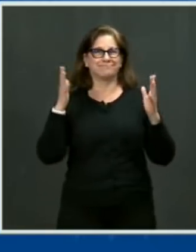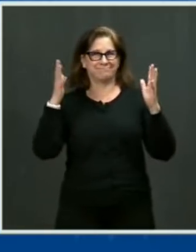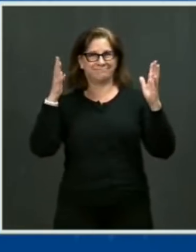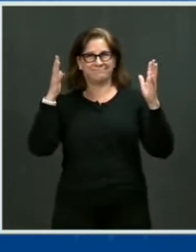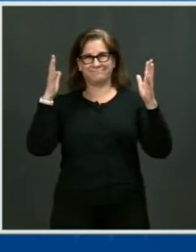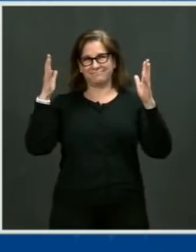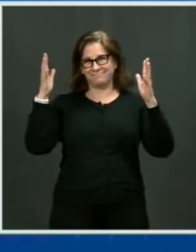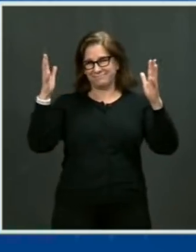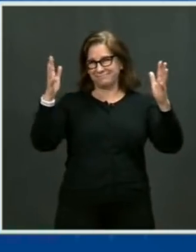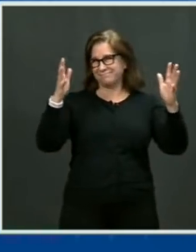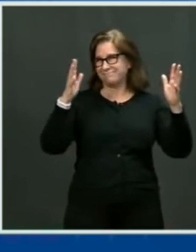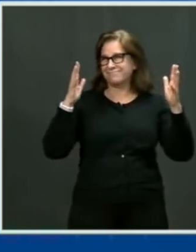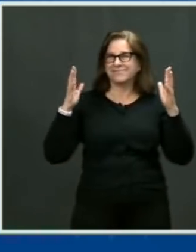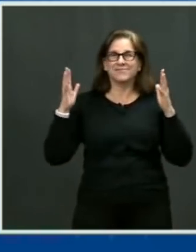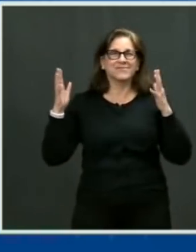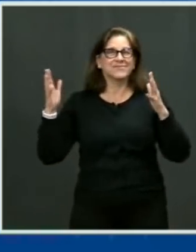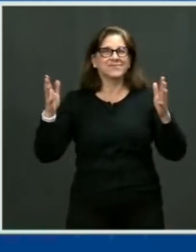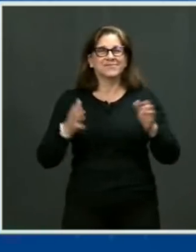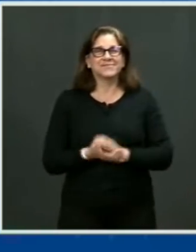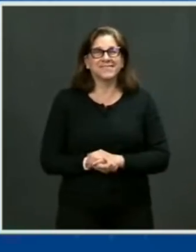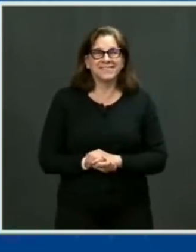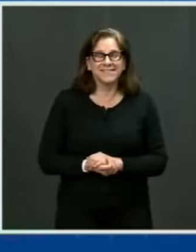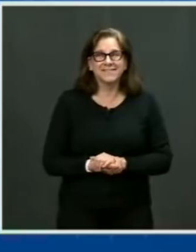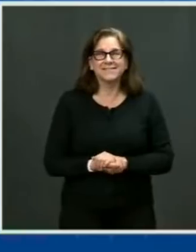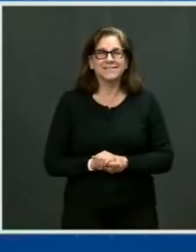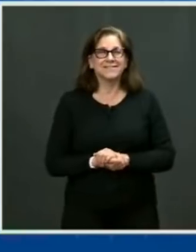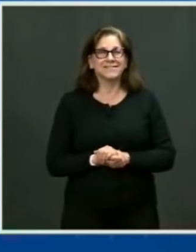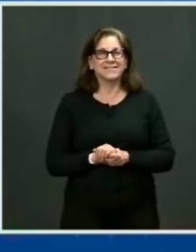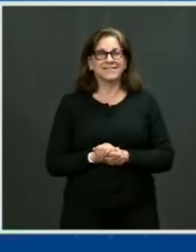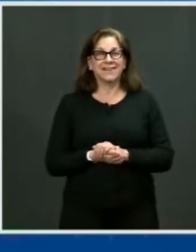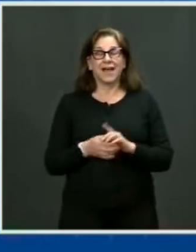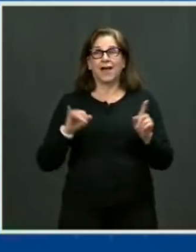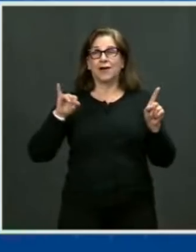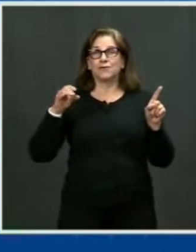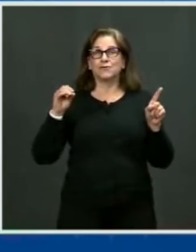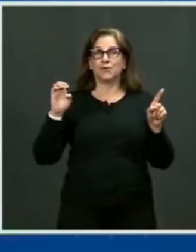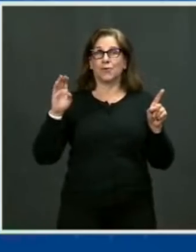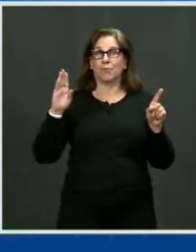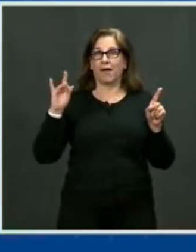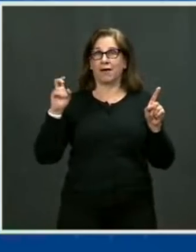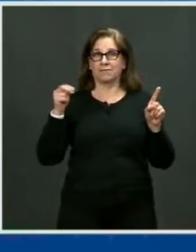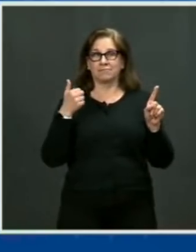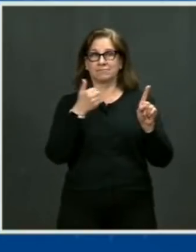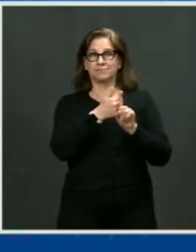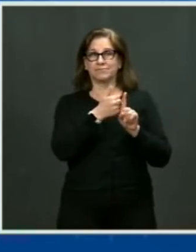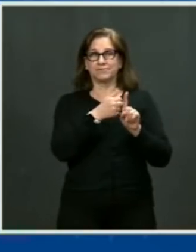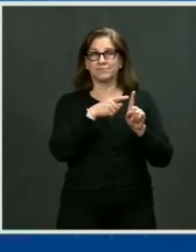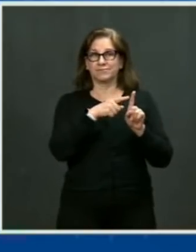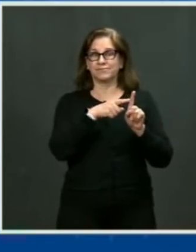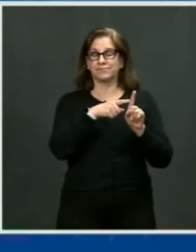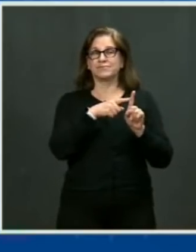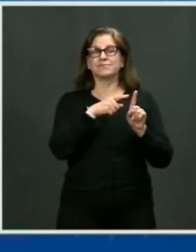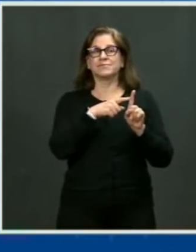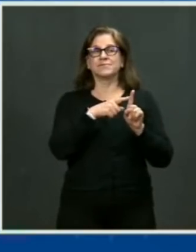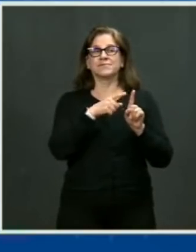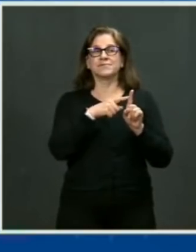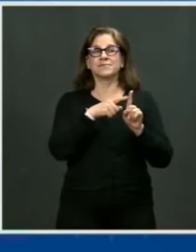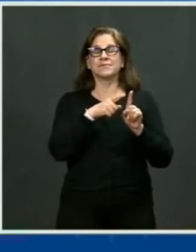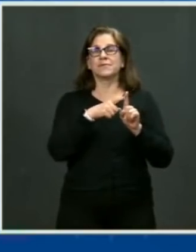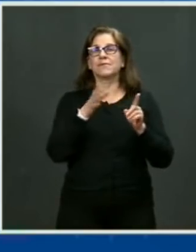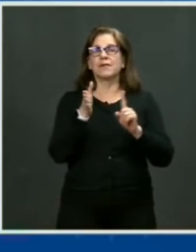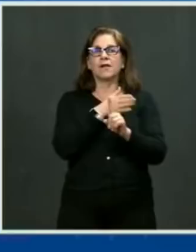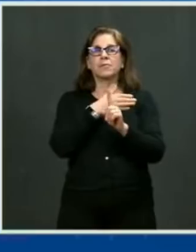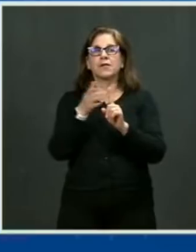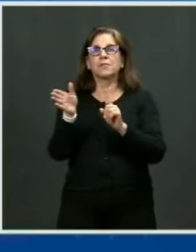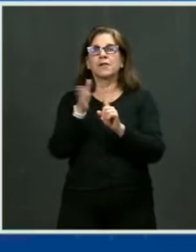As a United States Senator, Joe Biden took on the gun lobby not once, but twice. And he won.